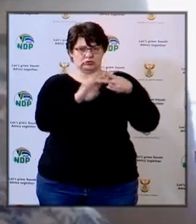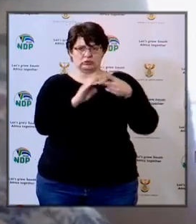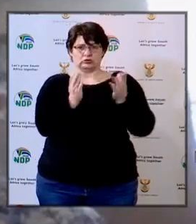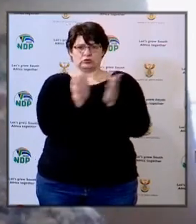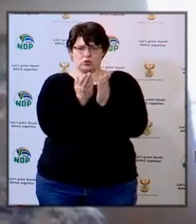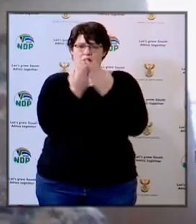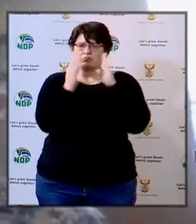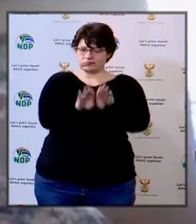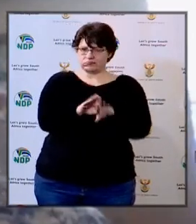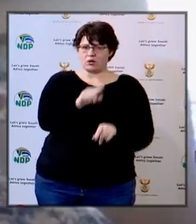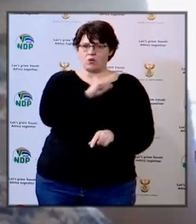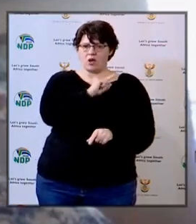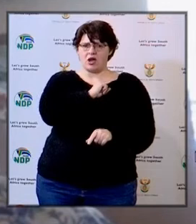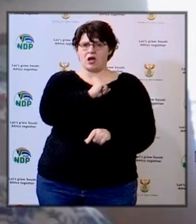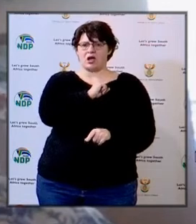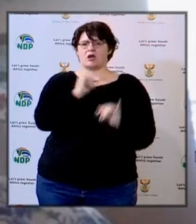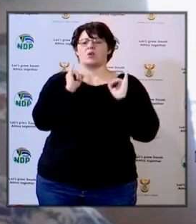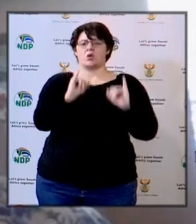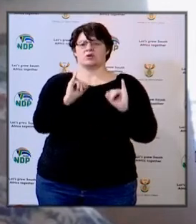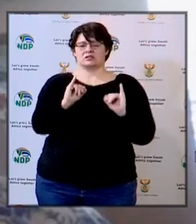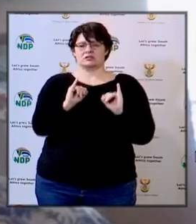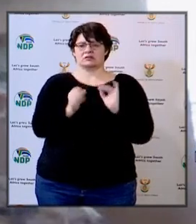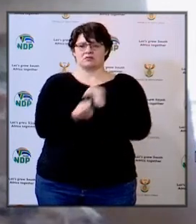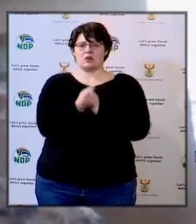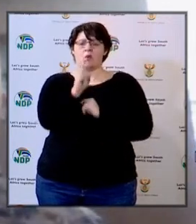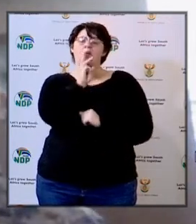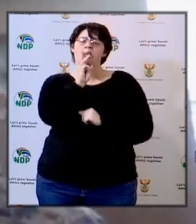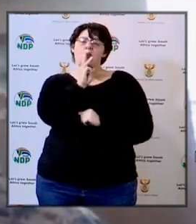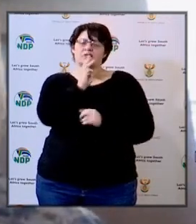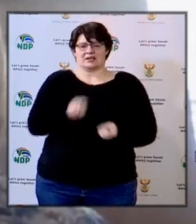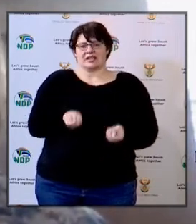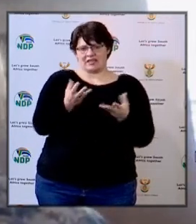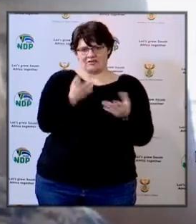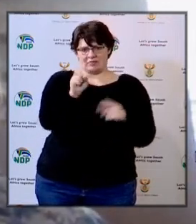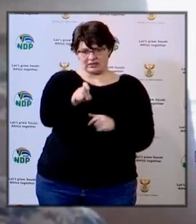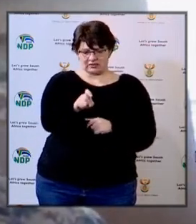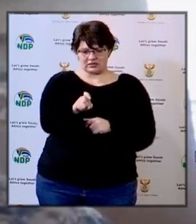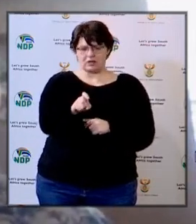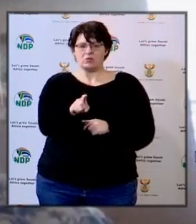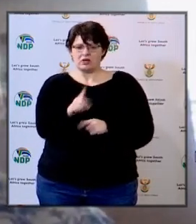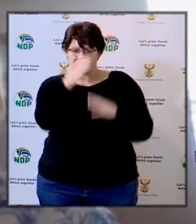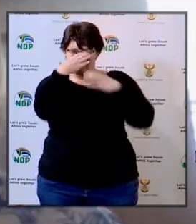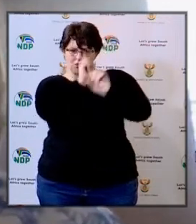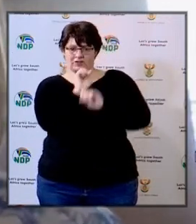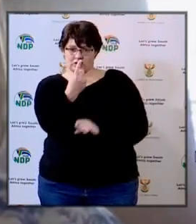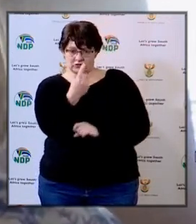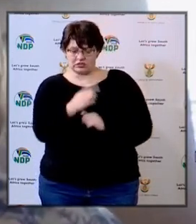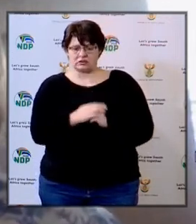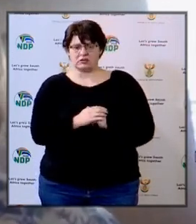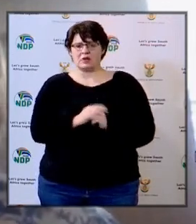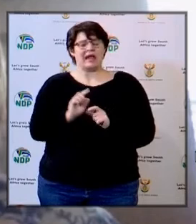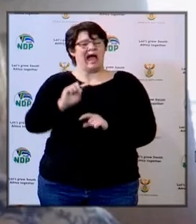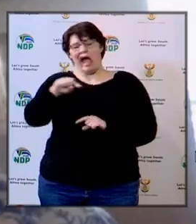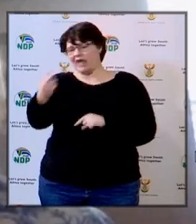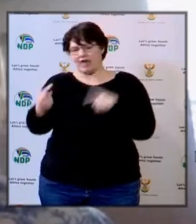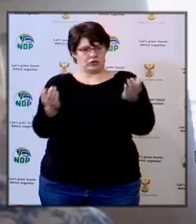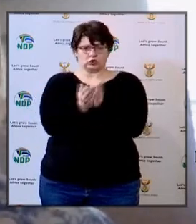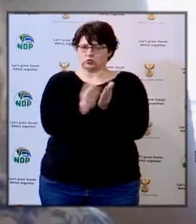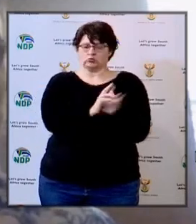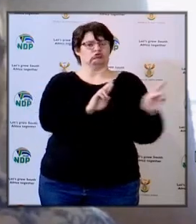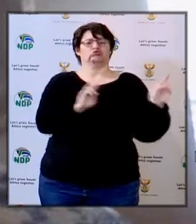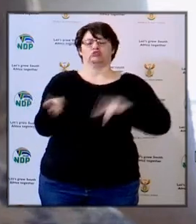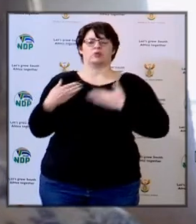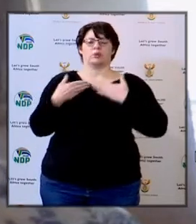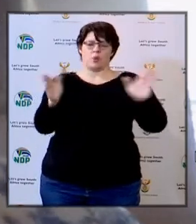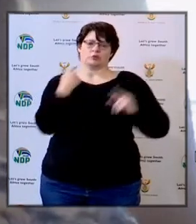two schools that are closed because of urgent issues regarding water supply that we have now to attend to. Other than that, all our